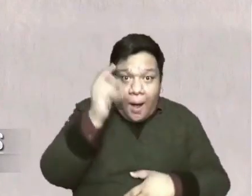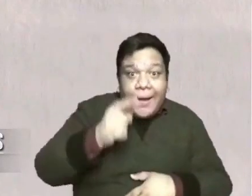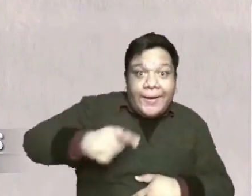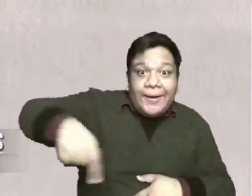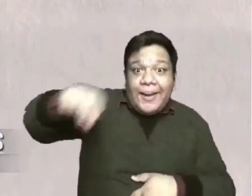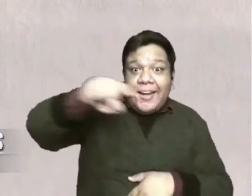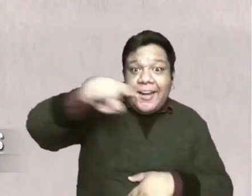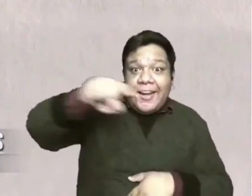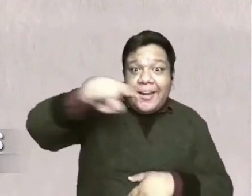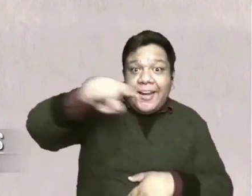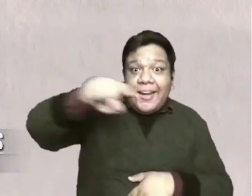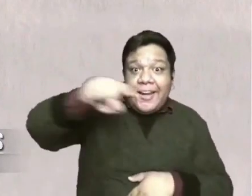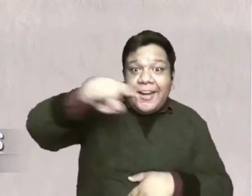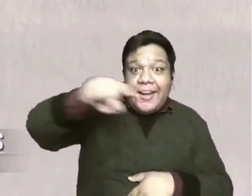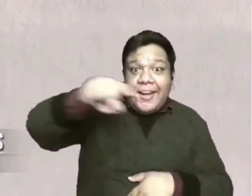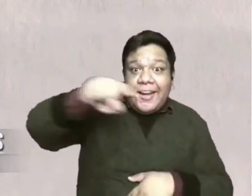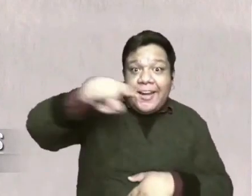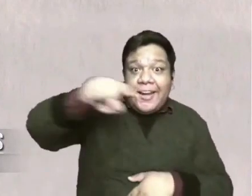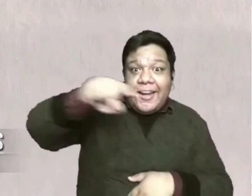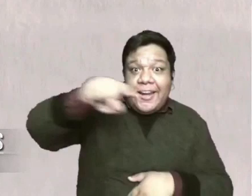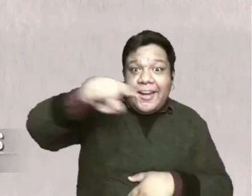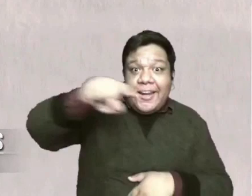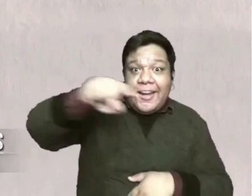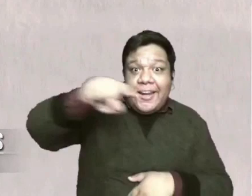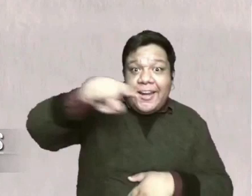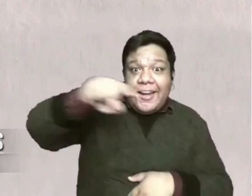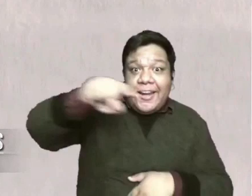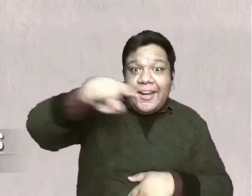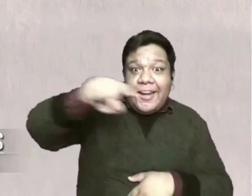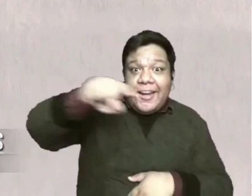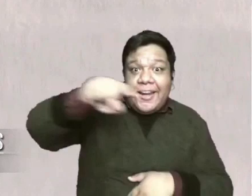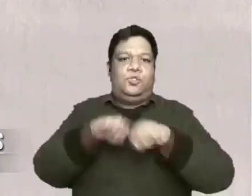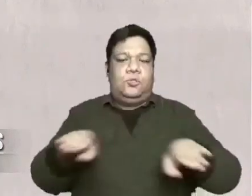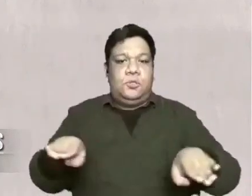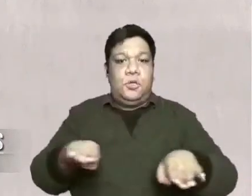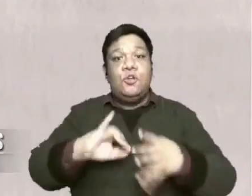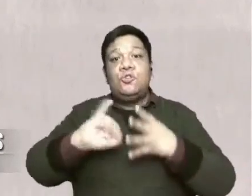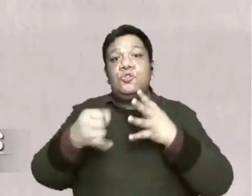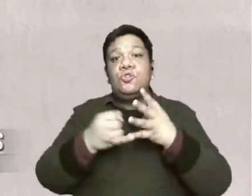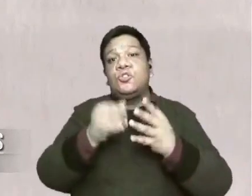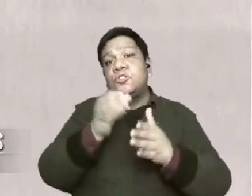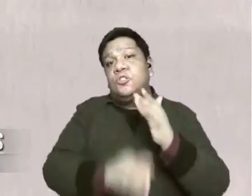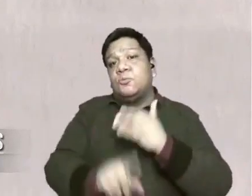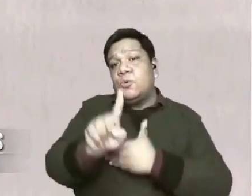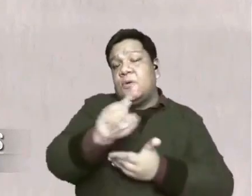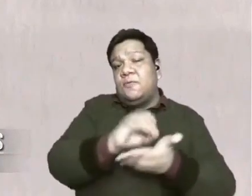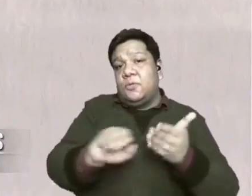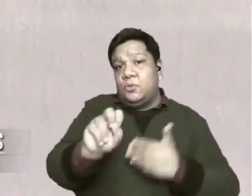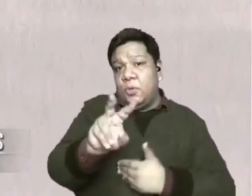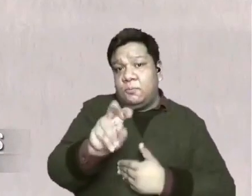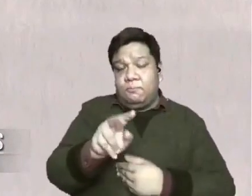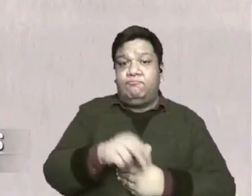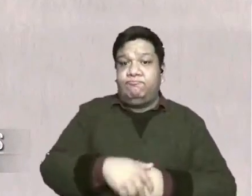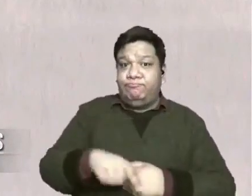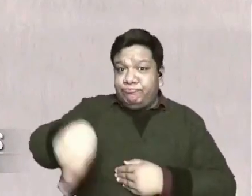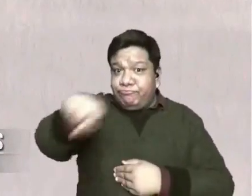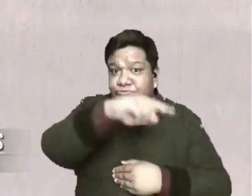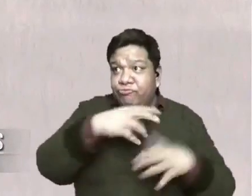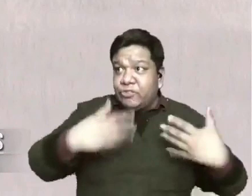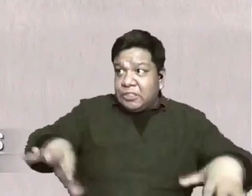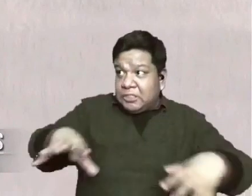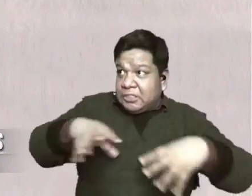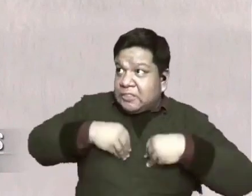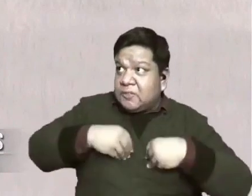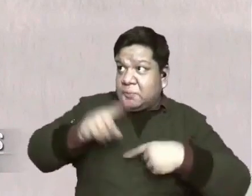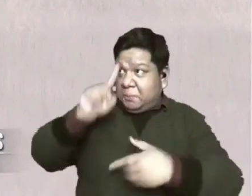tumanggap kay Kristo ay magiging anak ng Diyos. John 1.12 Yeah, to all who did receive Him, to those